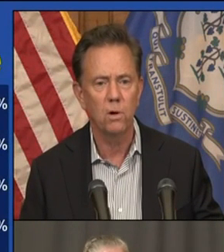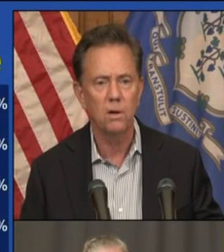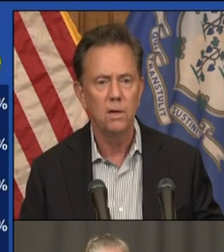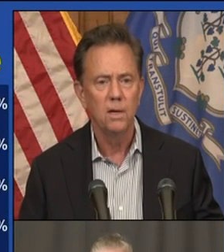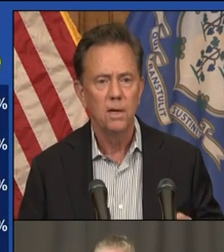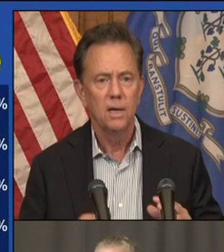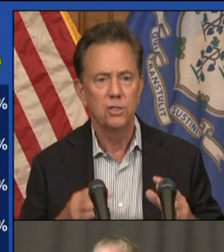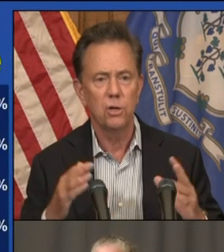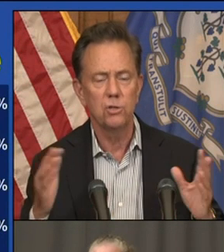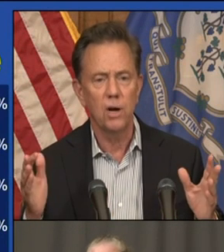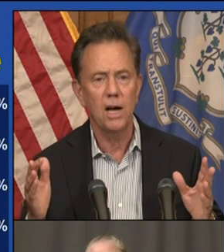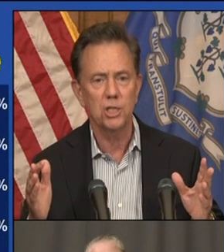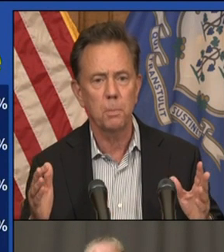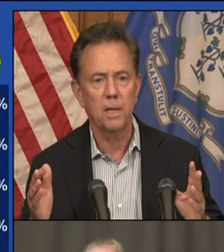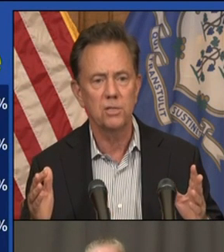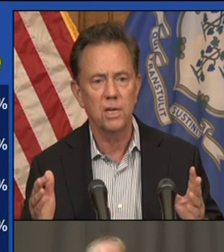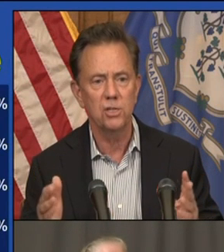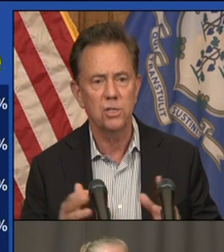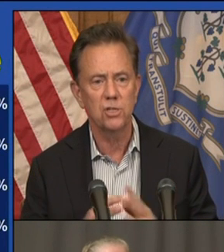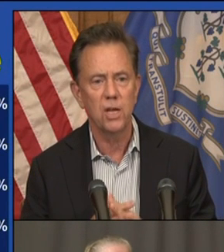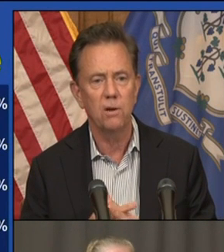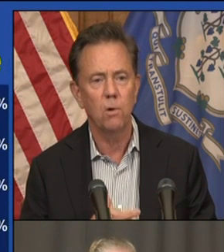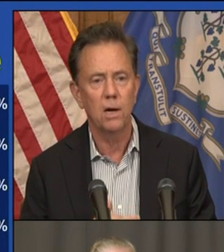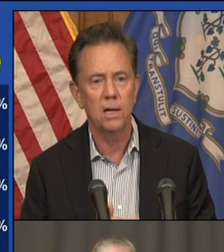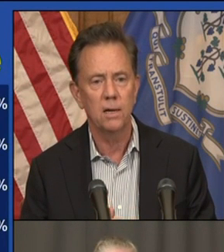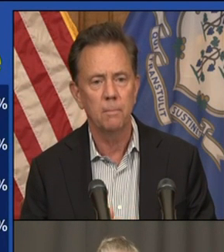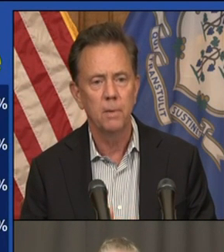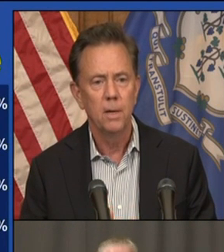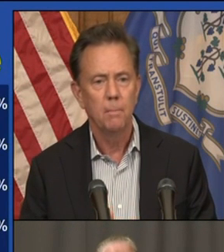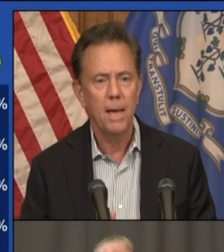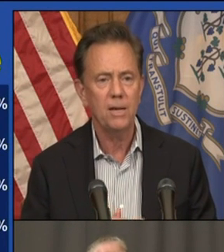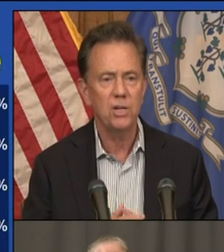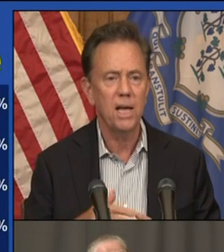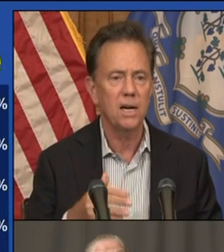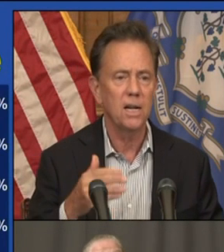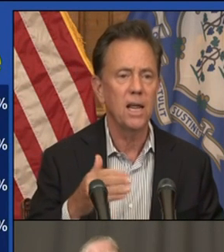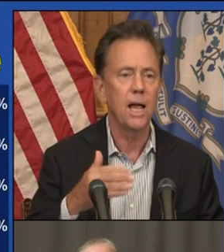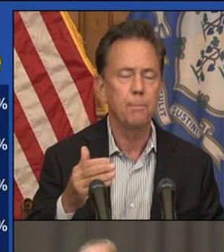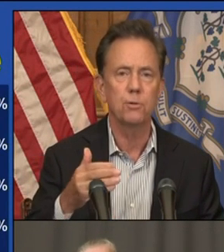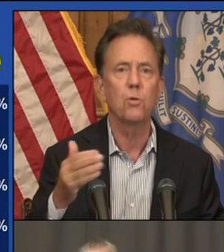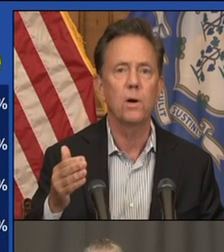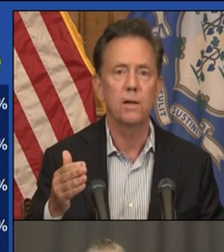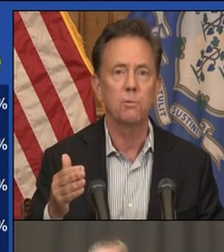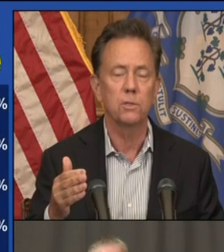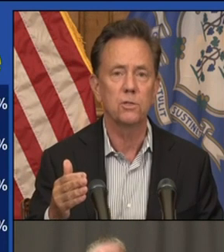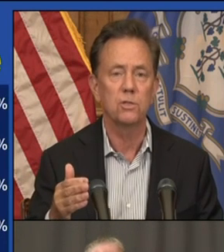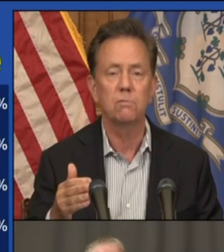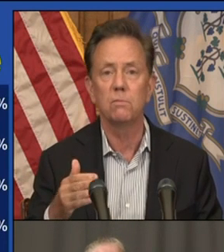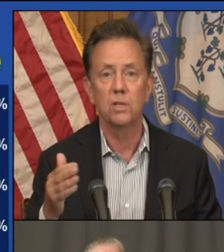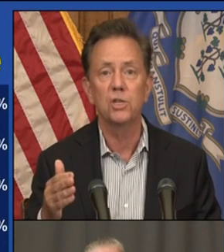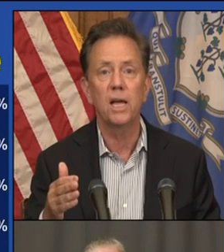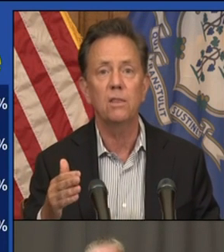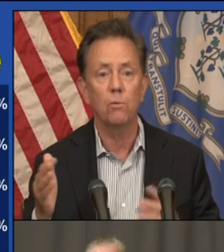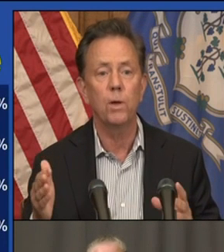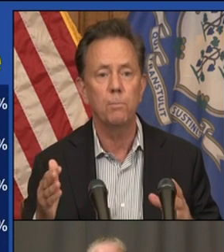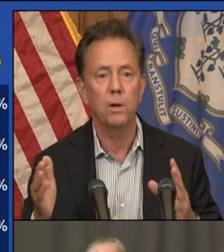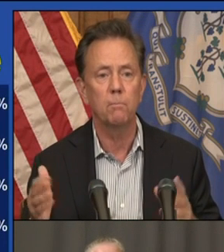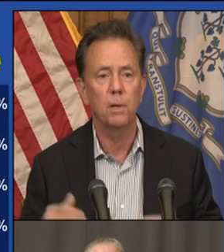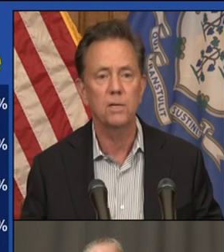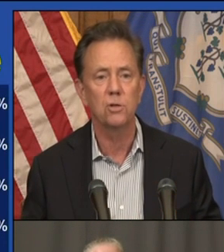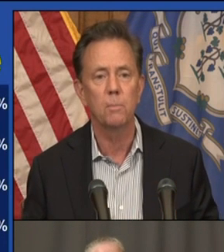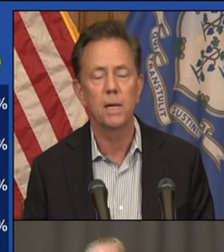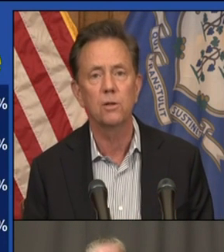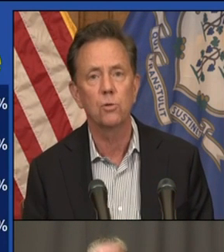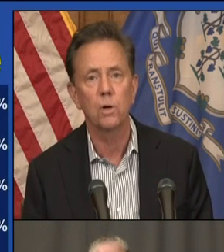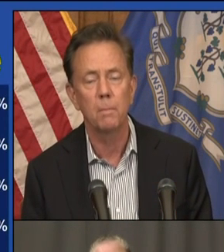before. It shows your hospitalizations statewide. Max added in April 20th, which is the date that we put